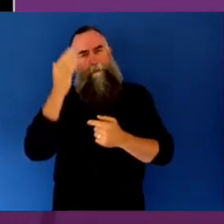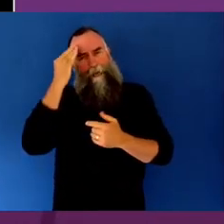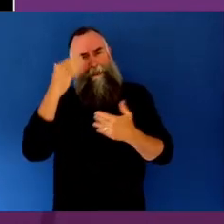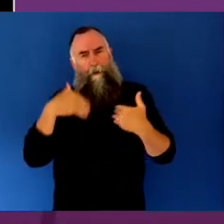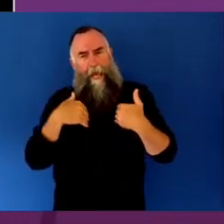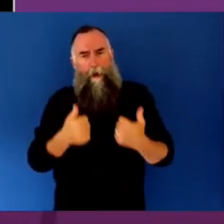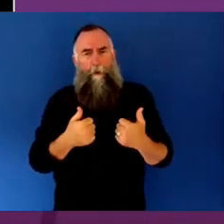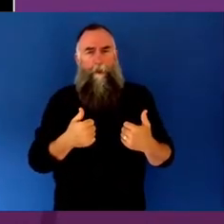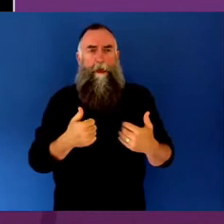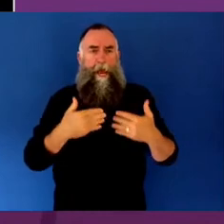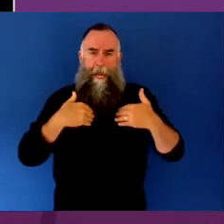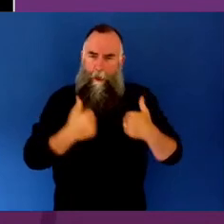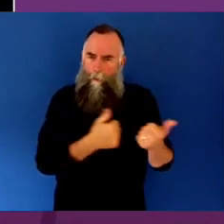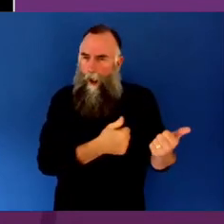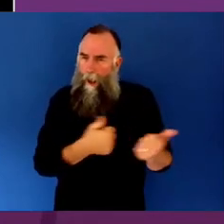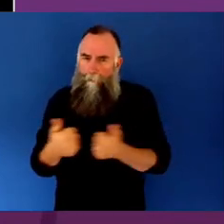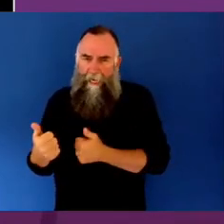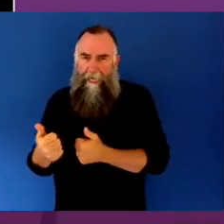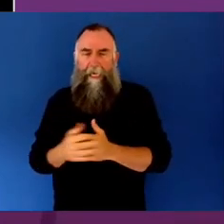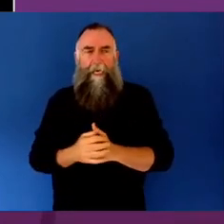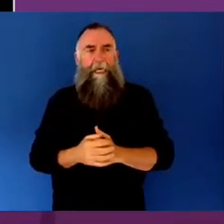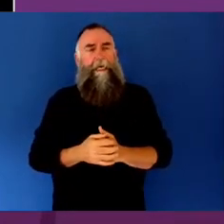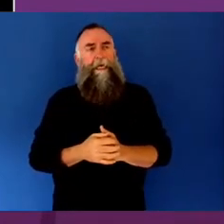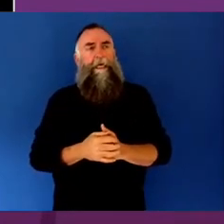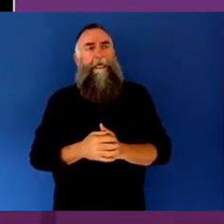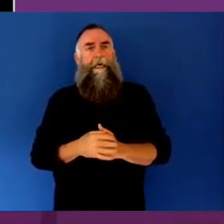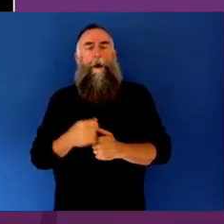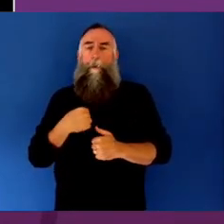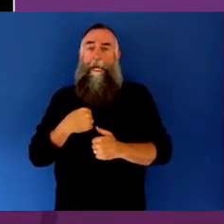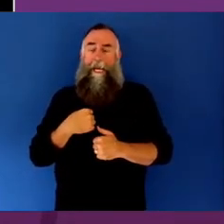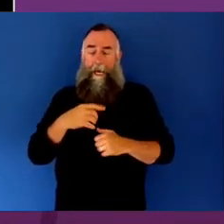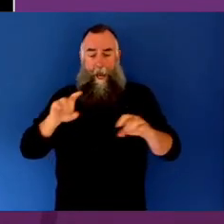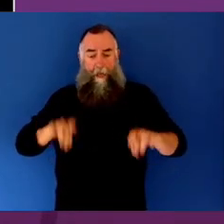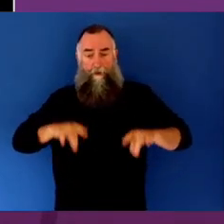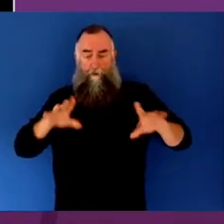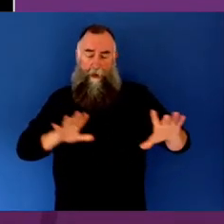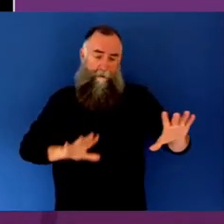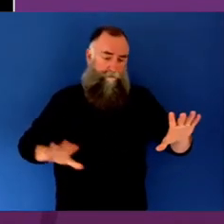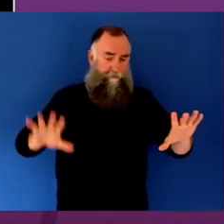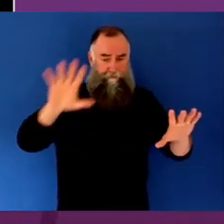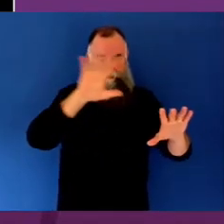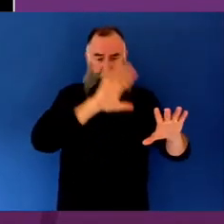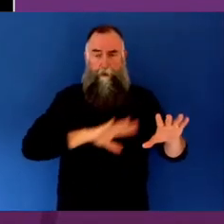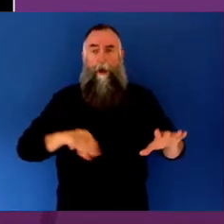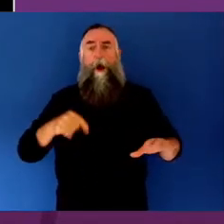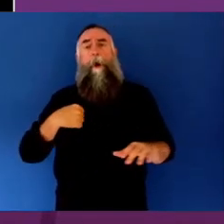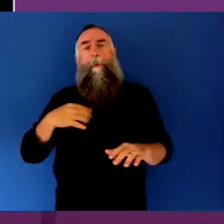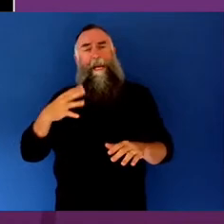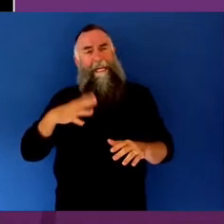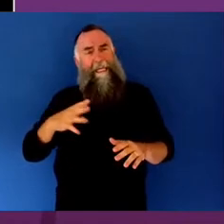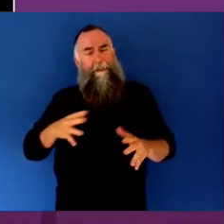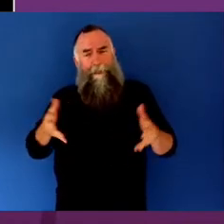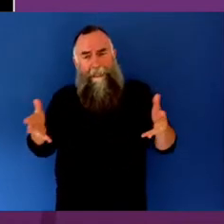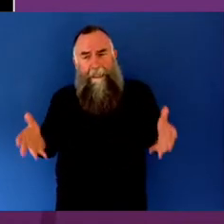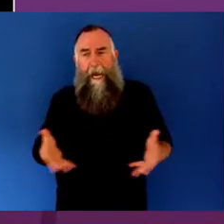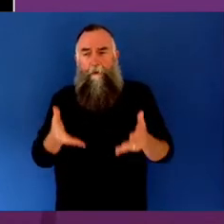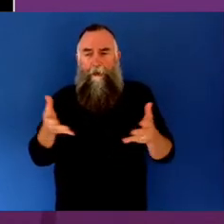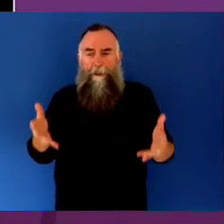Christine spoke of, that we are as a nation shifting towards a focus on helping people thrive, not just survive.